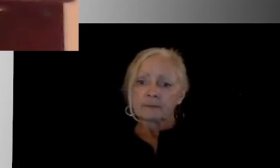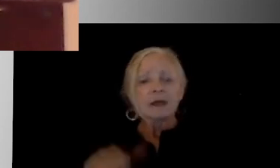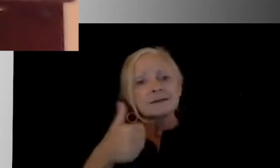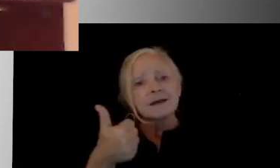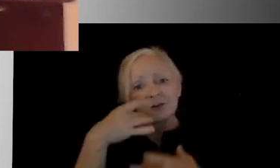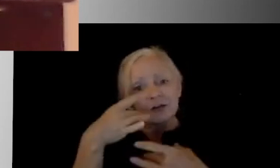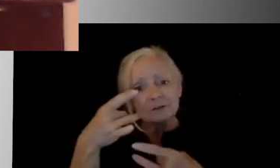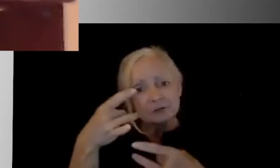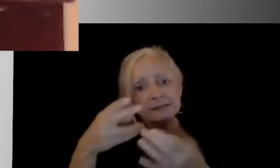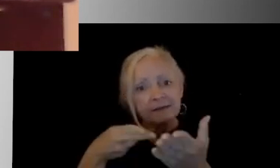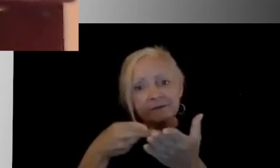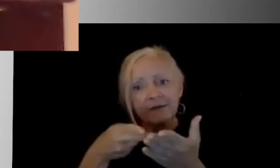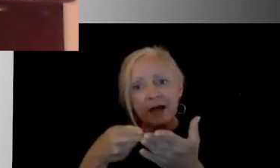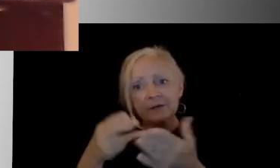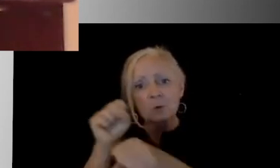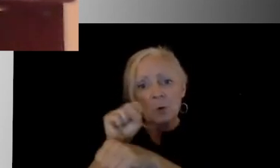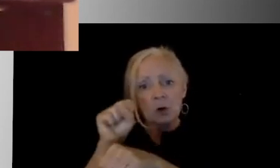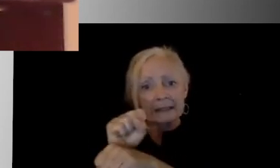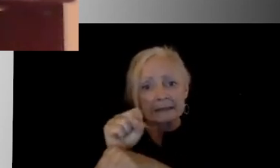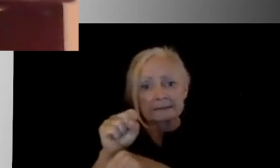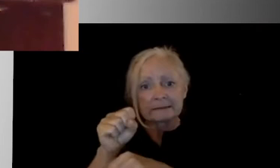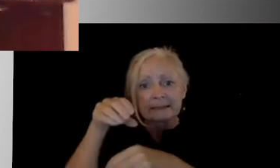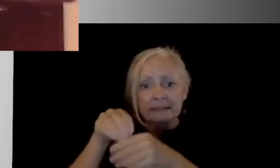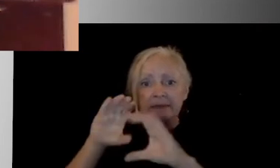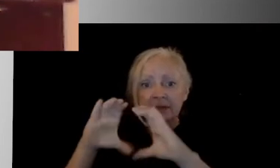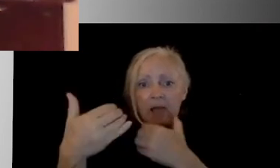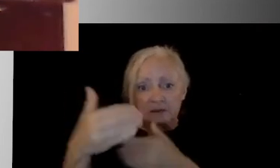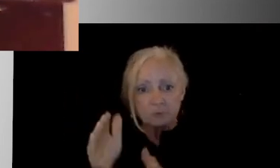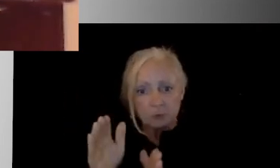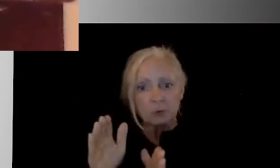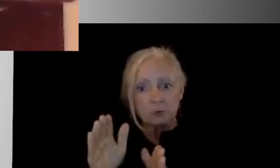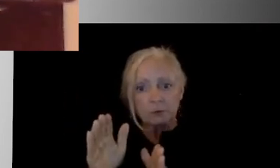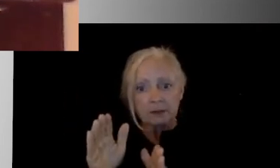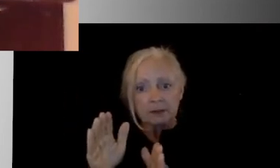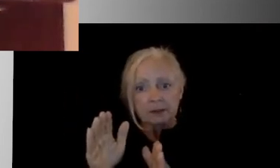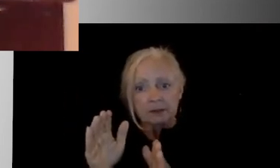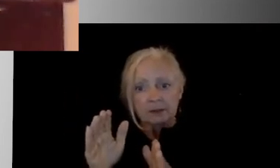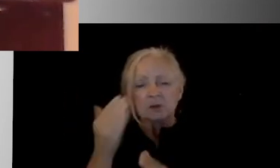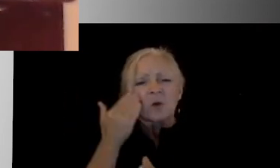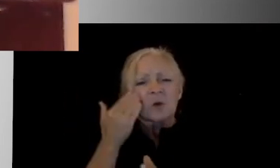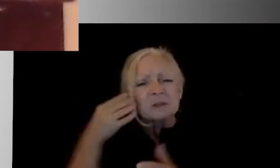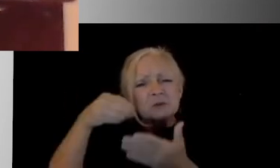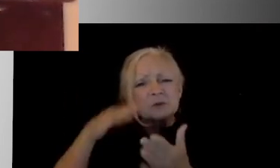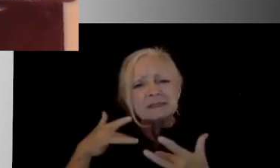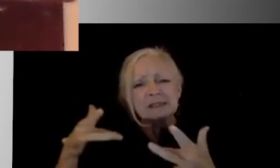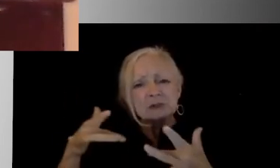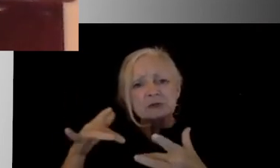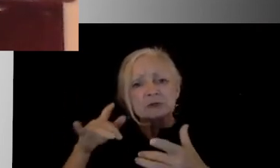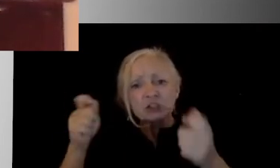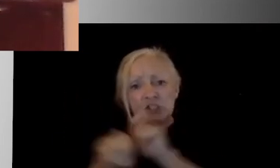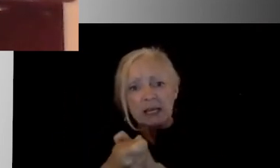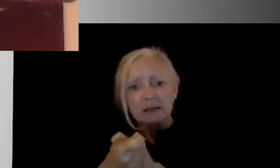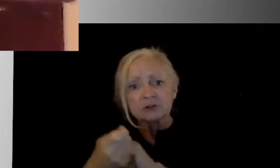fact, and we're working on this in our classrooms, especially at the secondary level where students change classes, just by having the